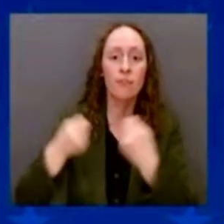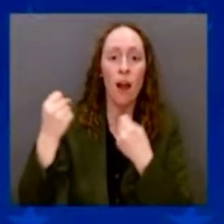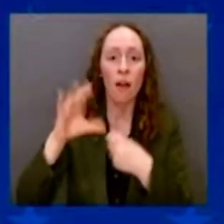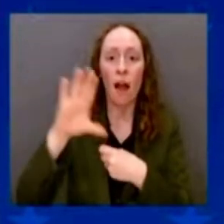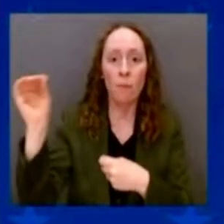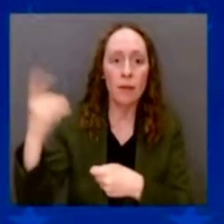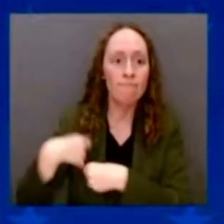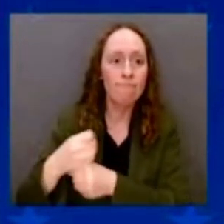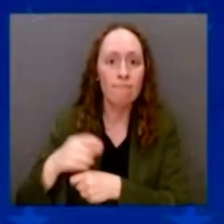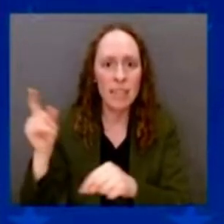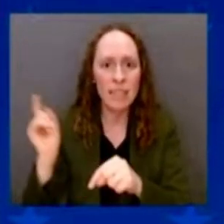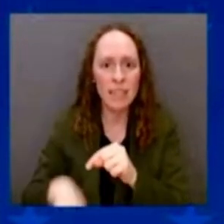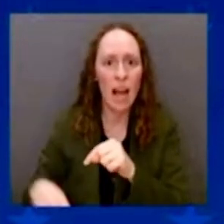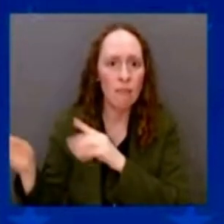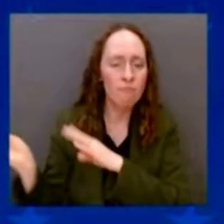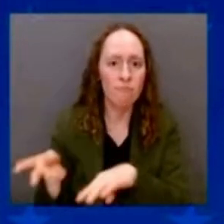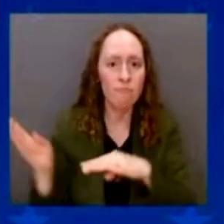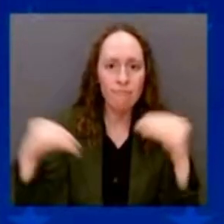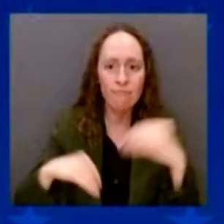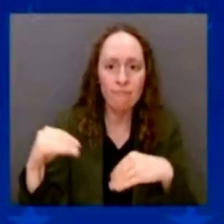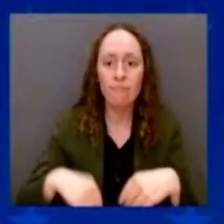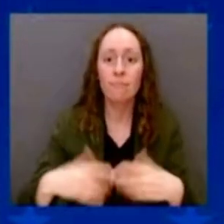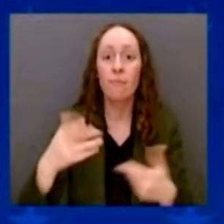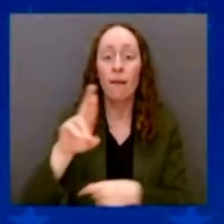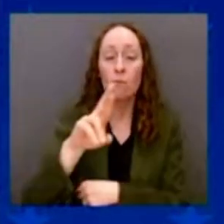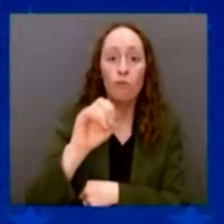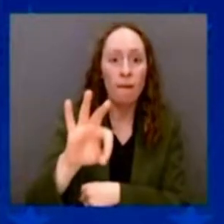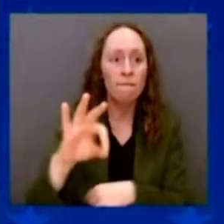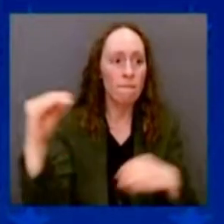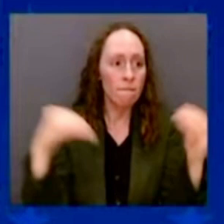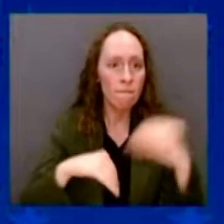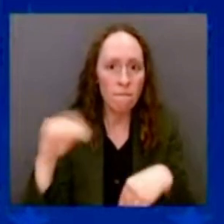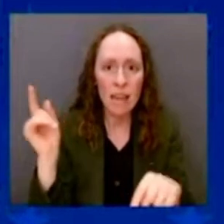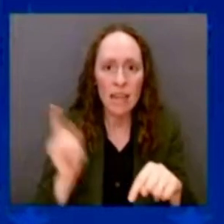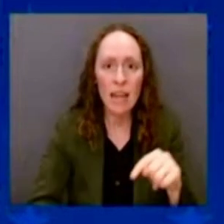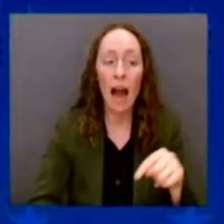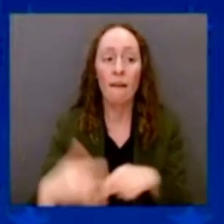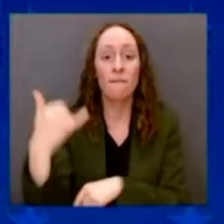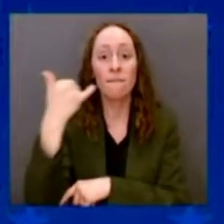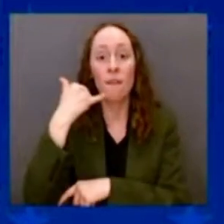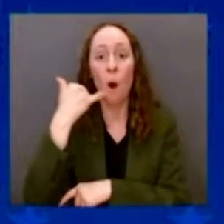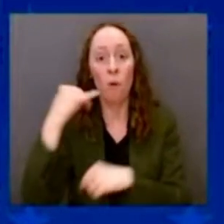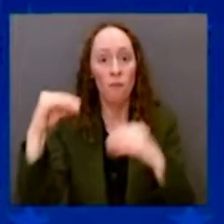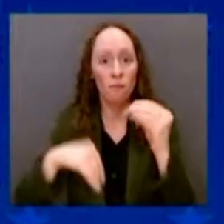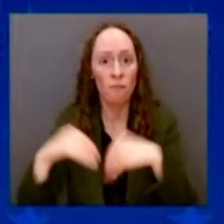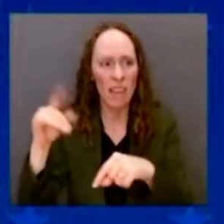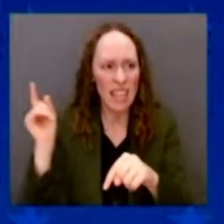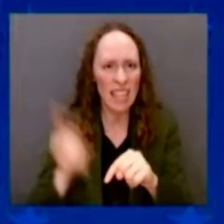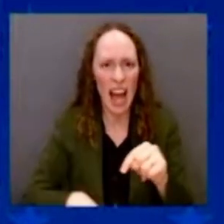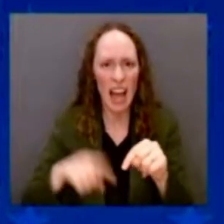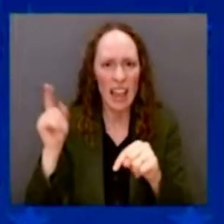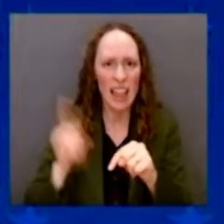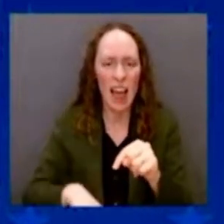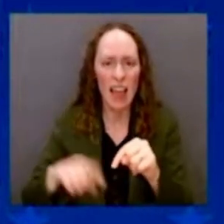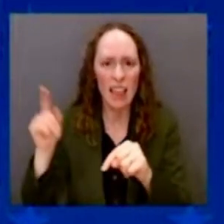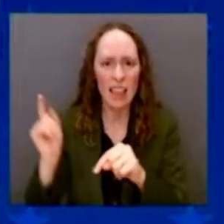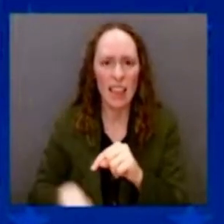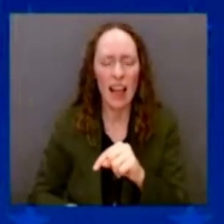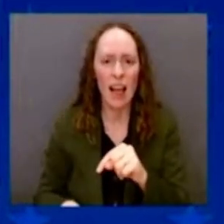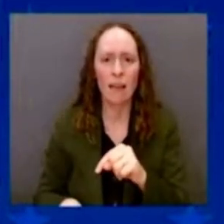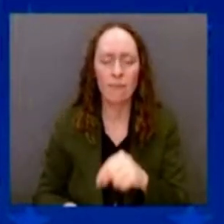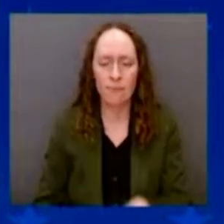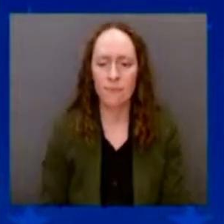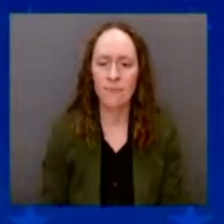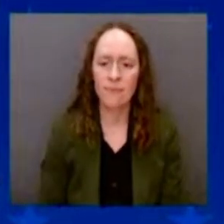so on. So the — and I've spoken with our — my European friends, the heads of state, to make it clear to them, we're not trying to